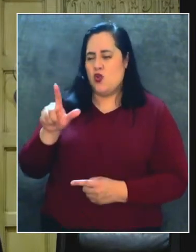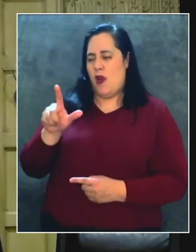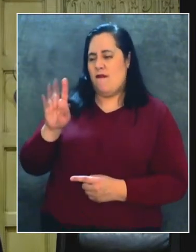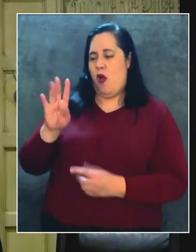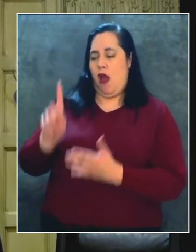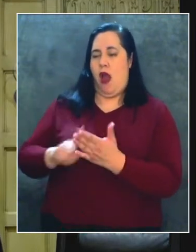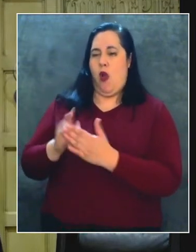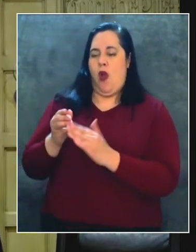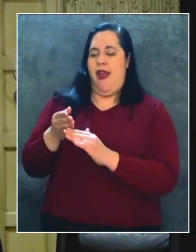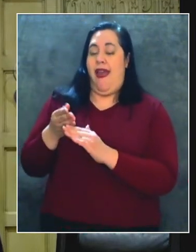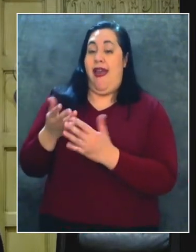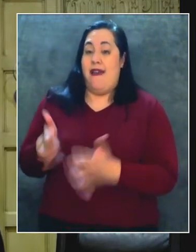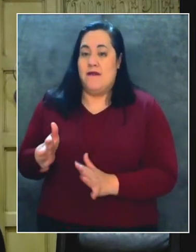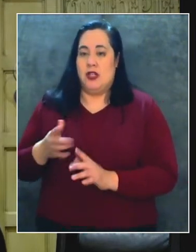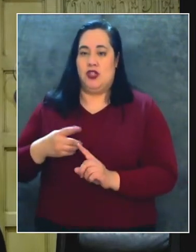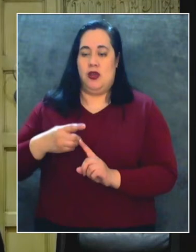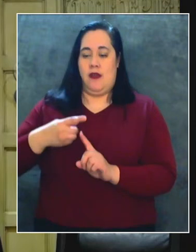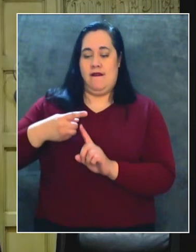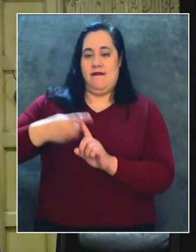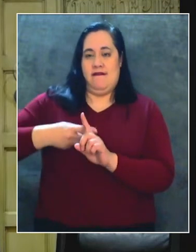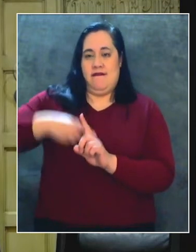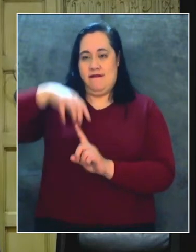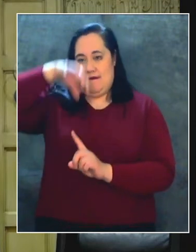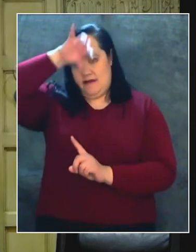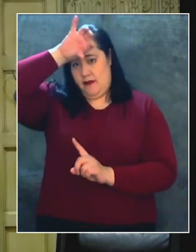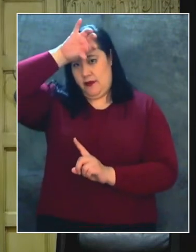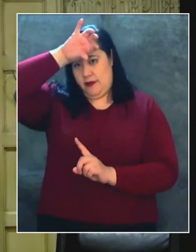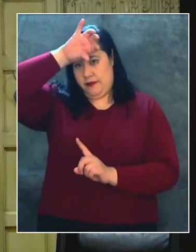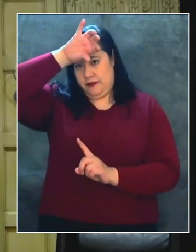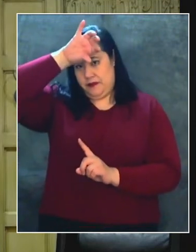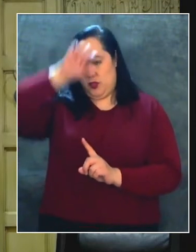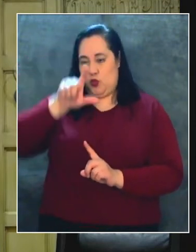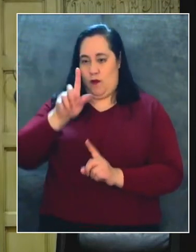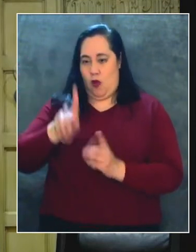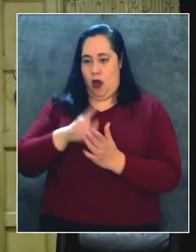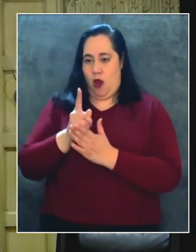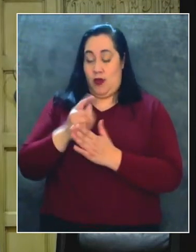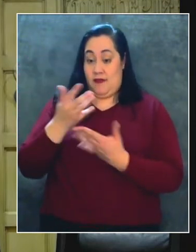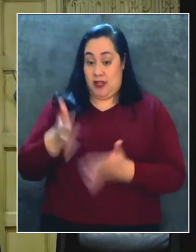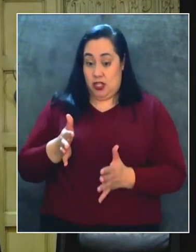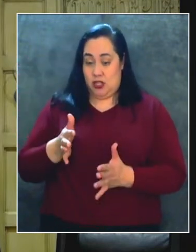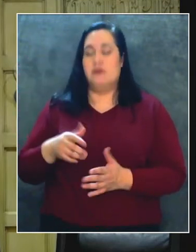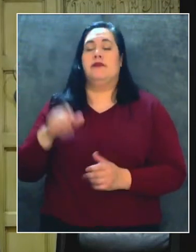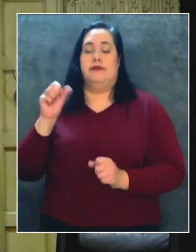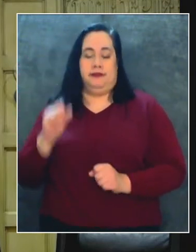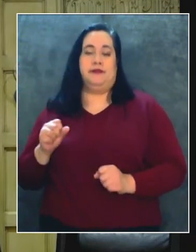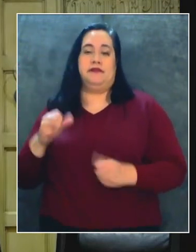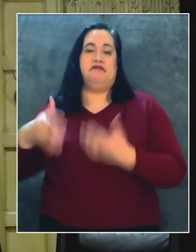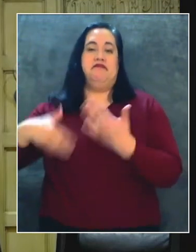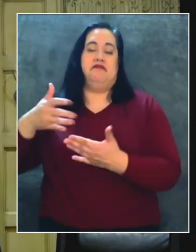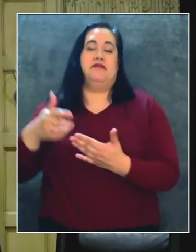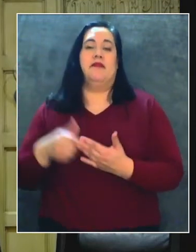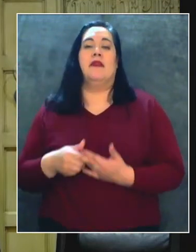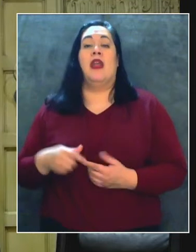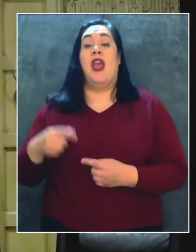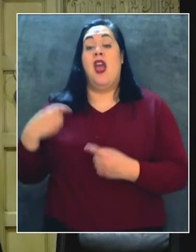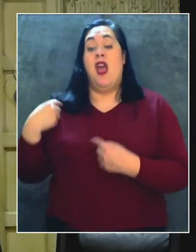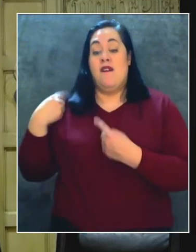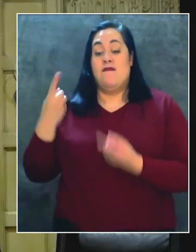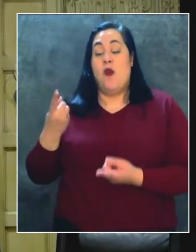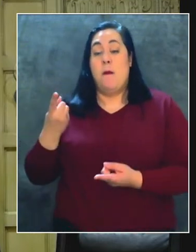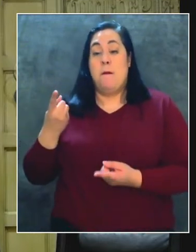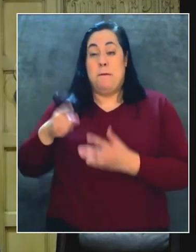última fiebre. Desde el comienzo de la pandemia, hemos realizado 3.3